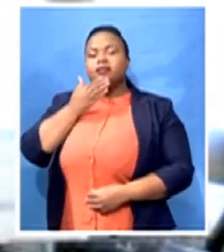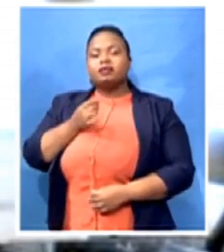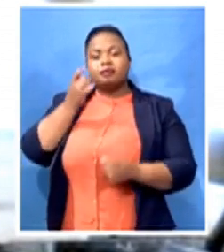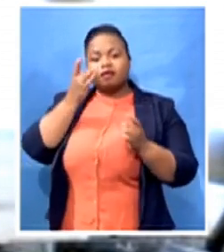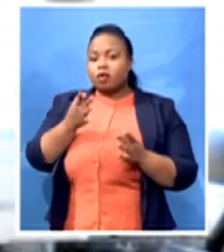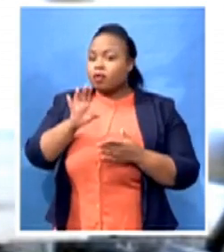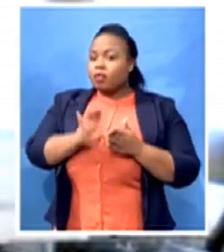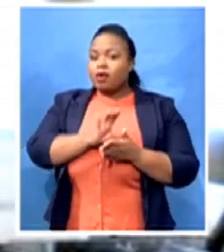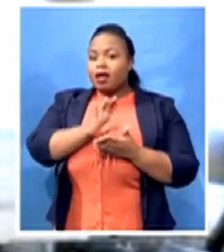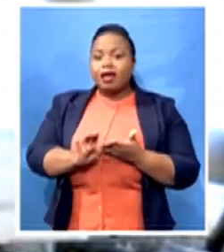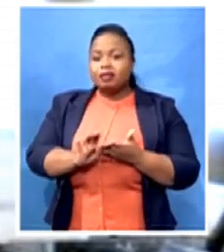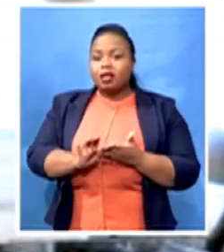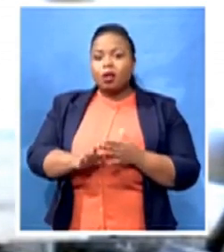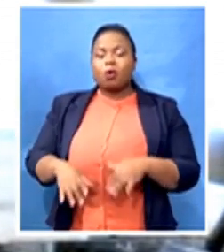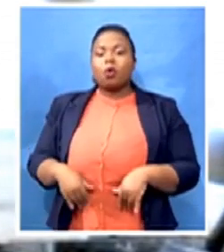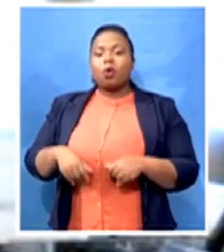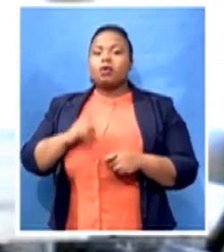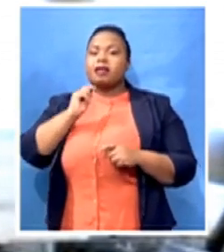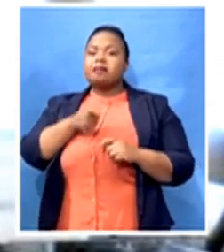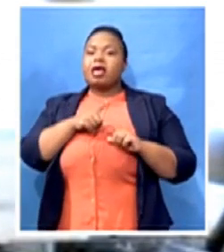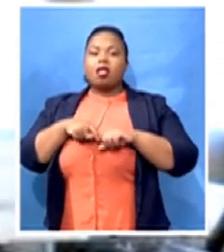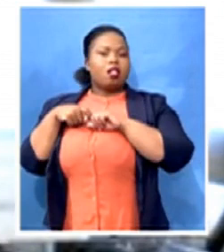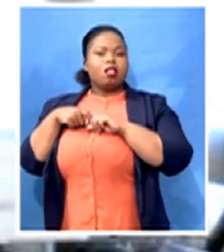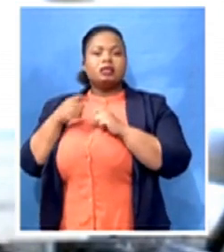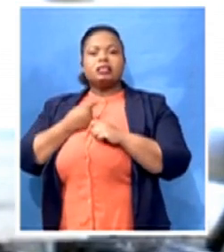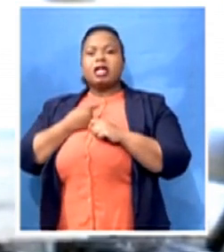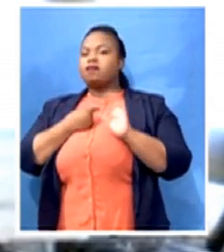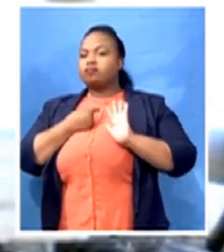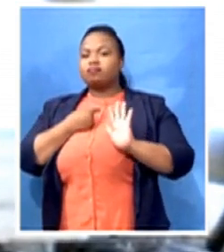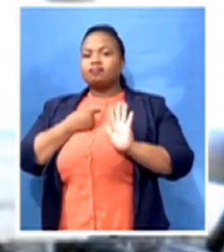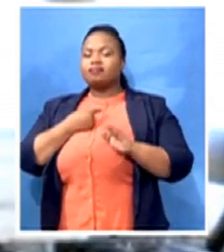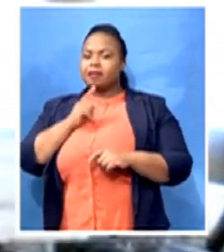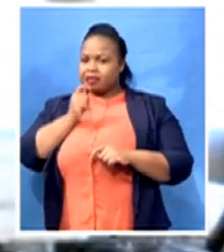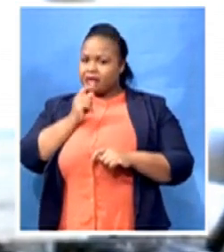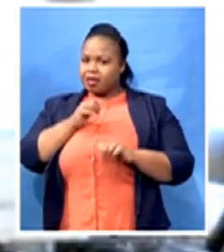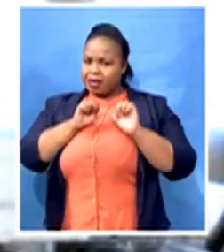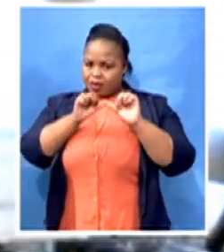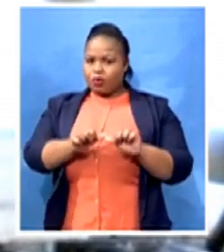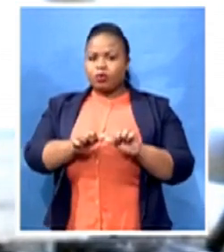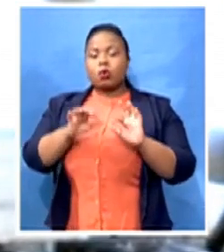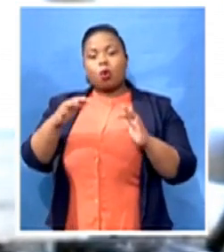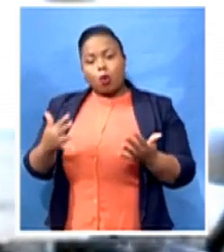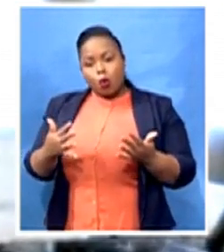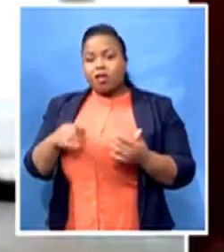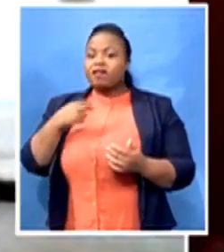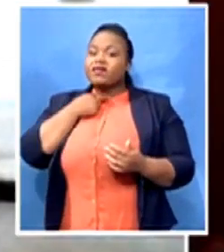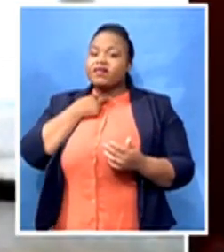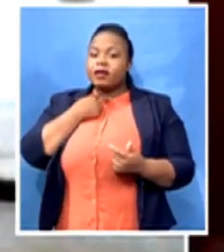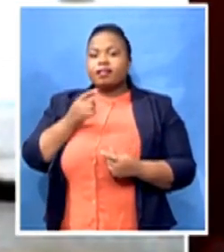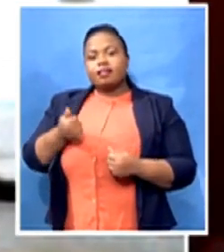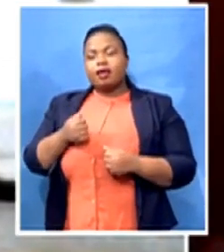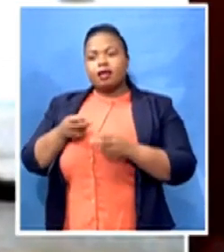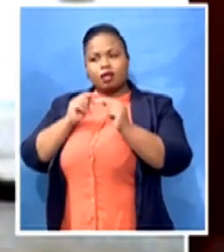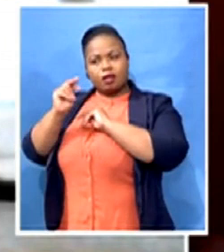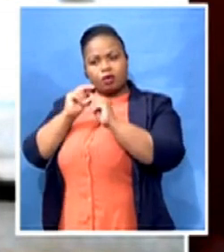Rather, let's find ways of reducing that premium while we're dealing with this current pandemic. Tell us